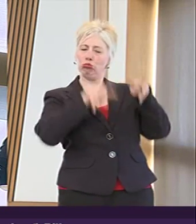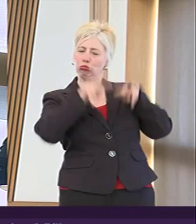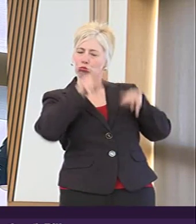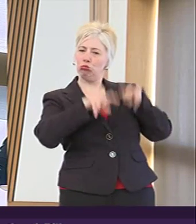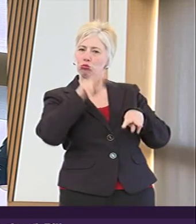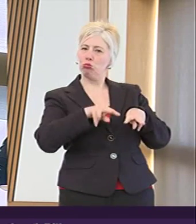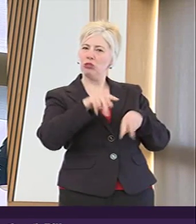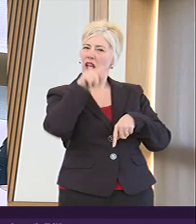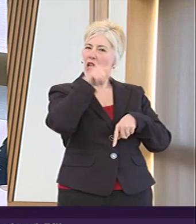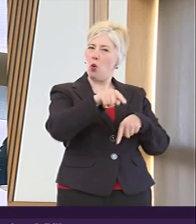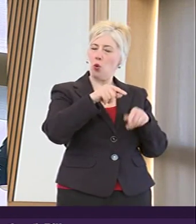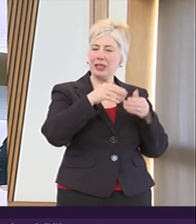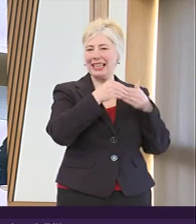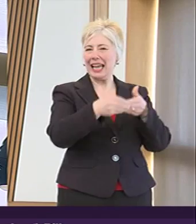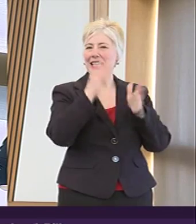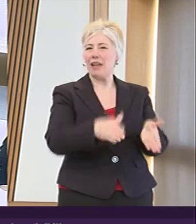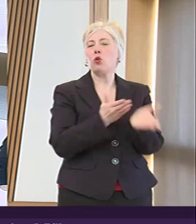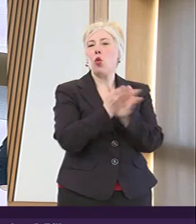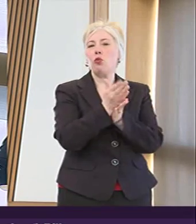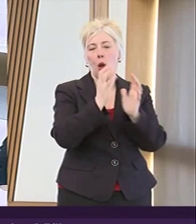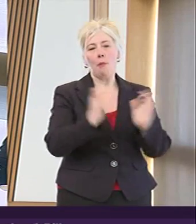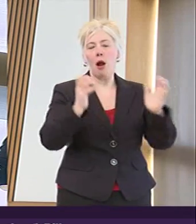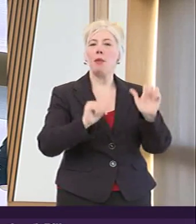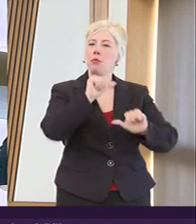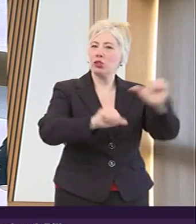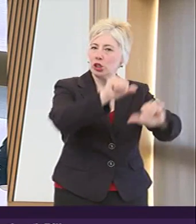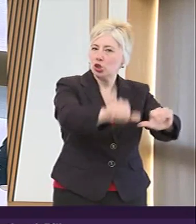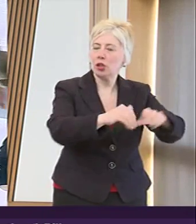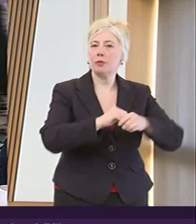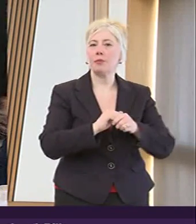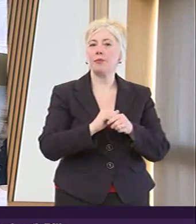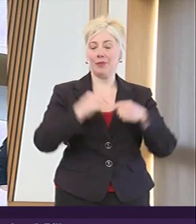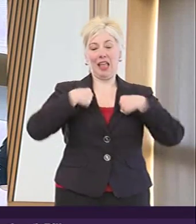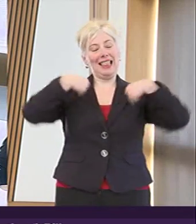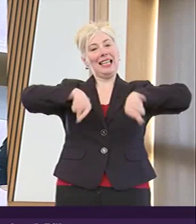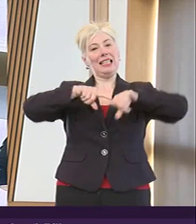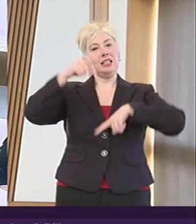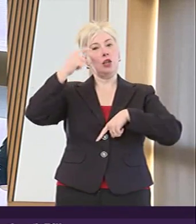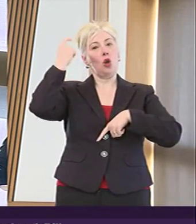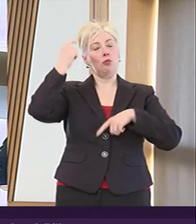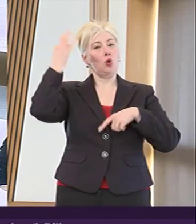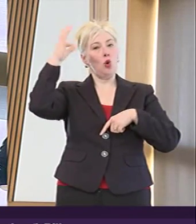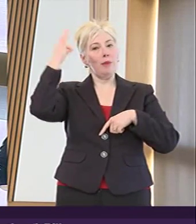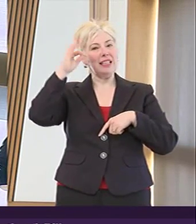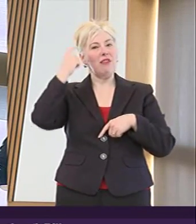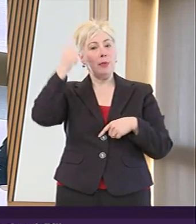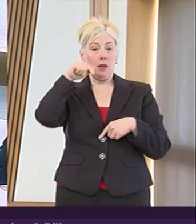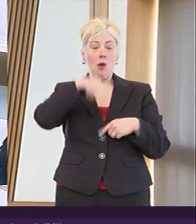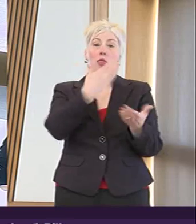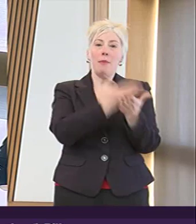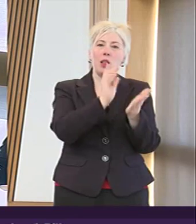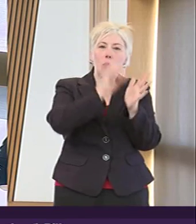to parliamentary procedure it is not within the remit of the committee to consider the policy merits of a bill